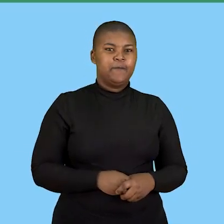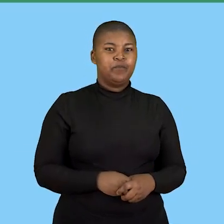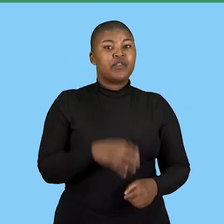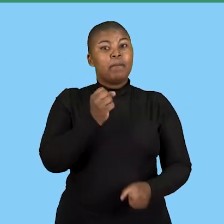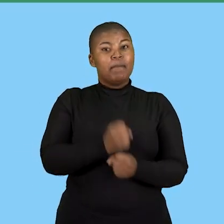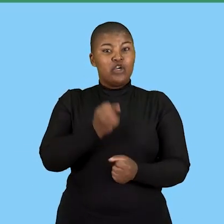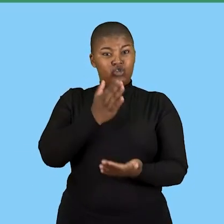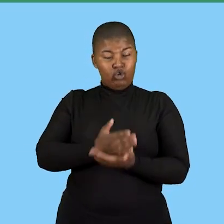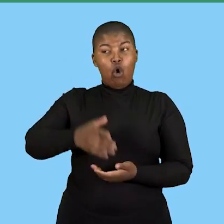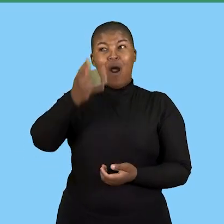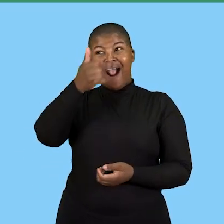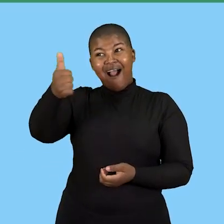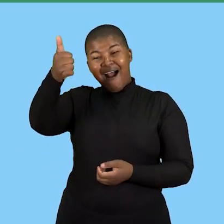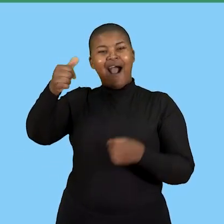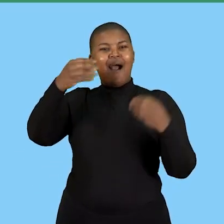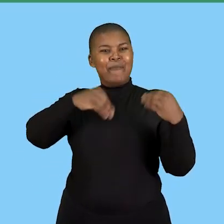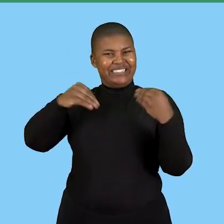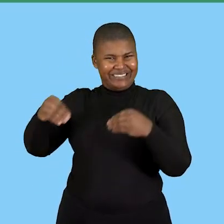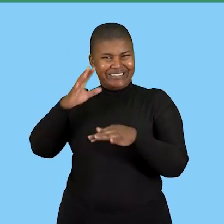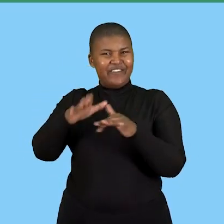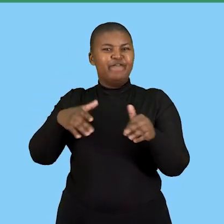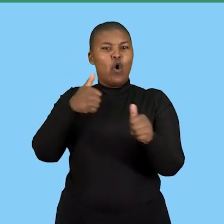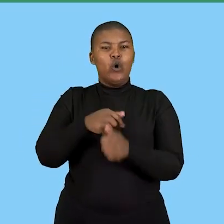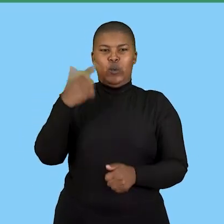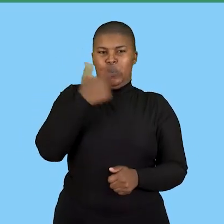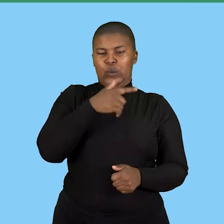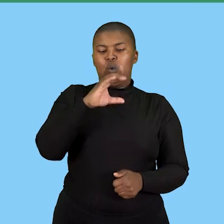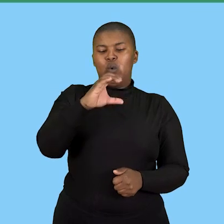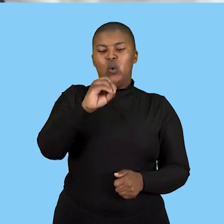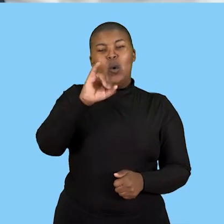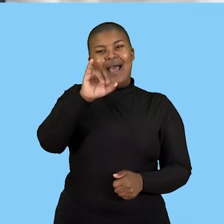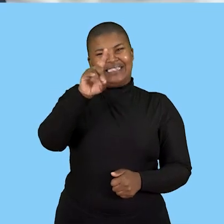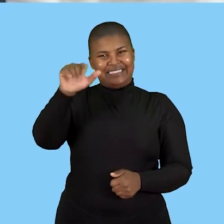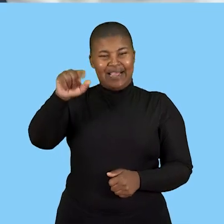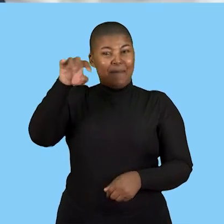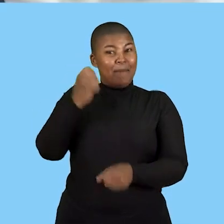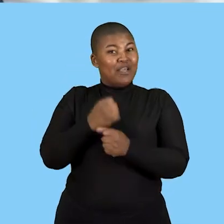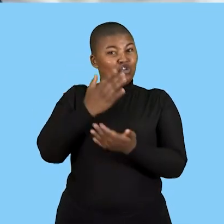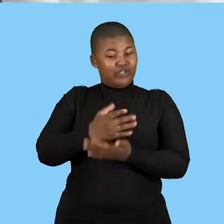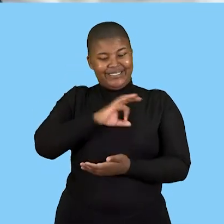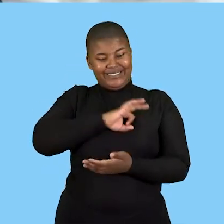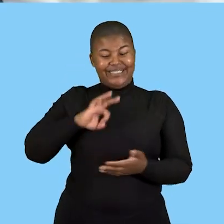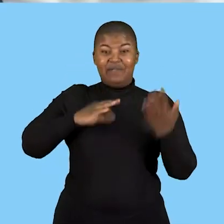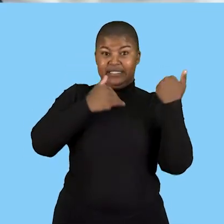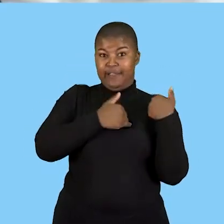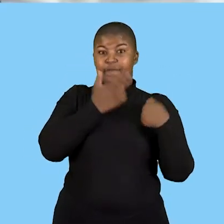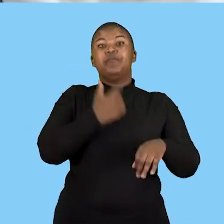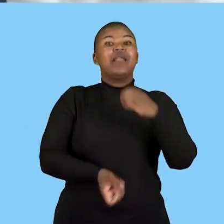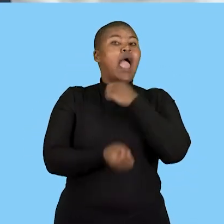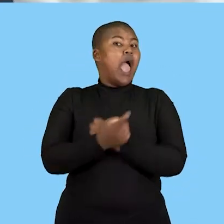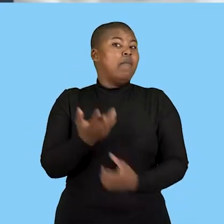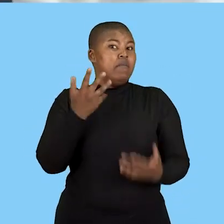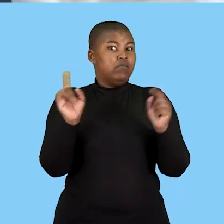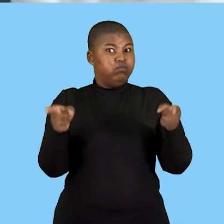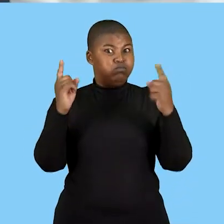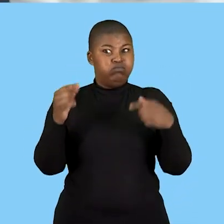injuries and disease act an act that talks about making sure that employees are safe and would be compensated if they happen